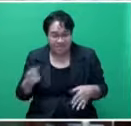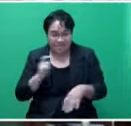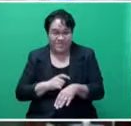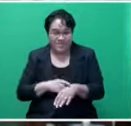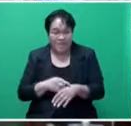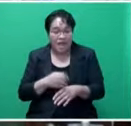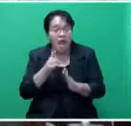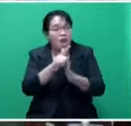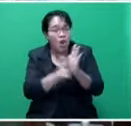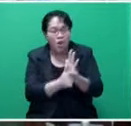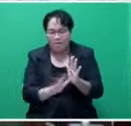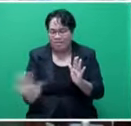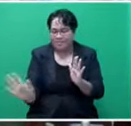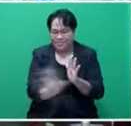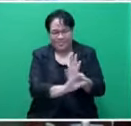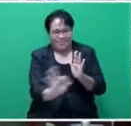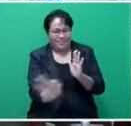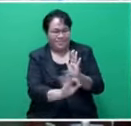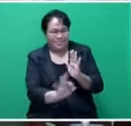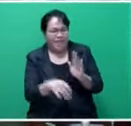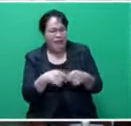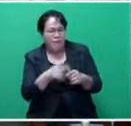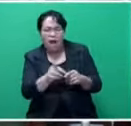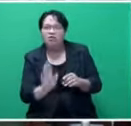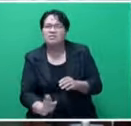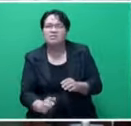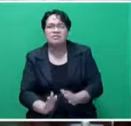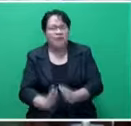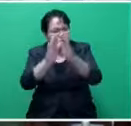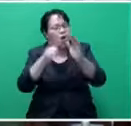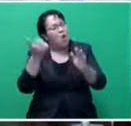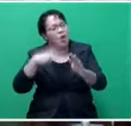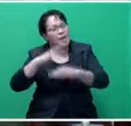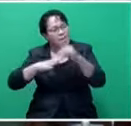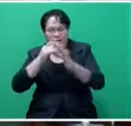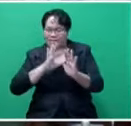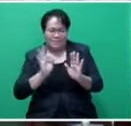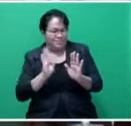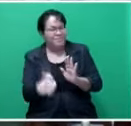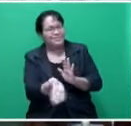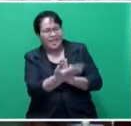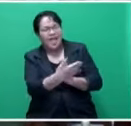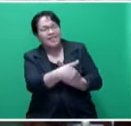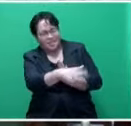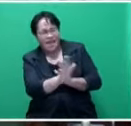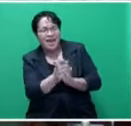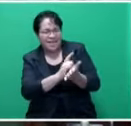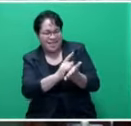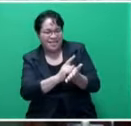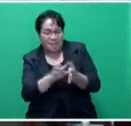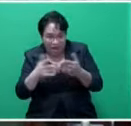this law has got nothing to do with the towers that are already up they're there we'll deal with them later